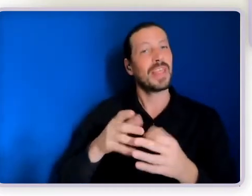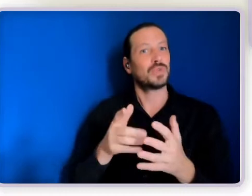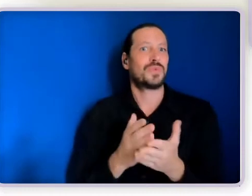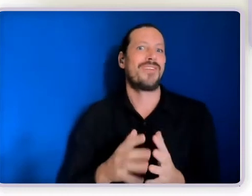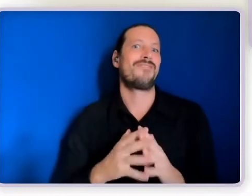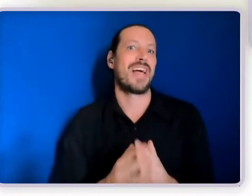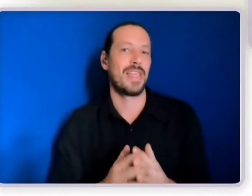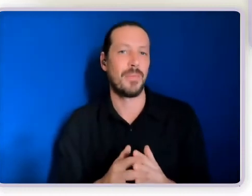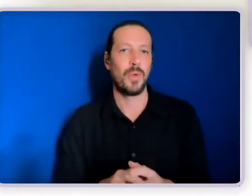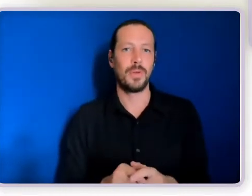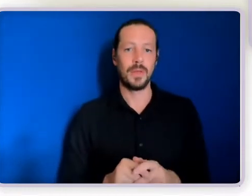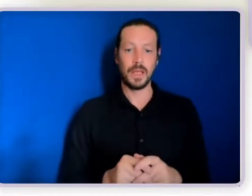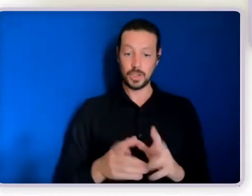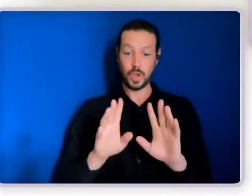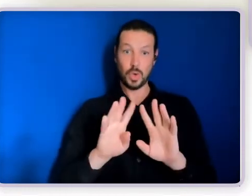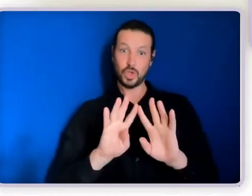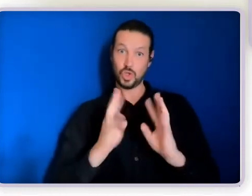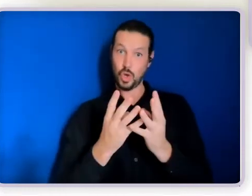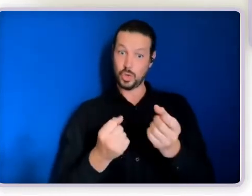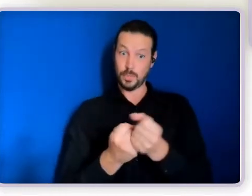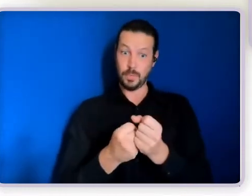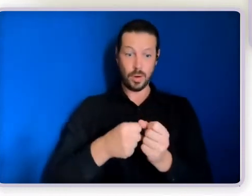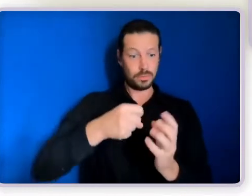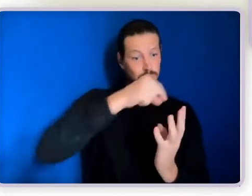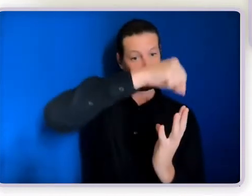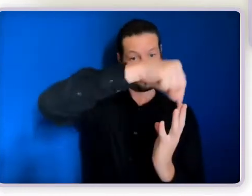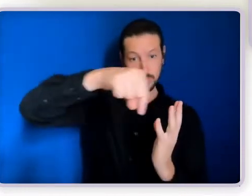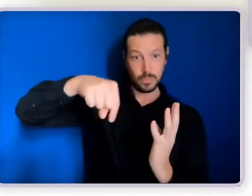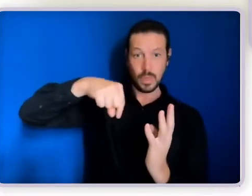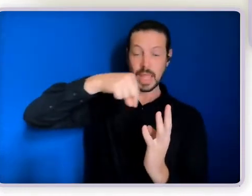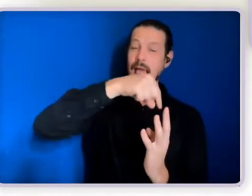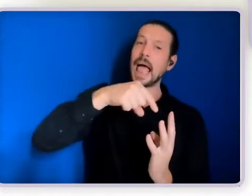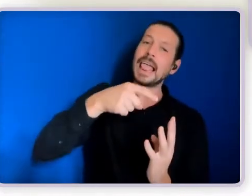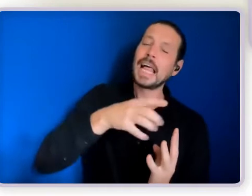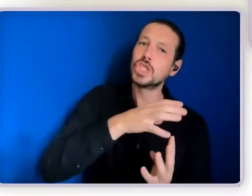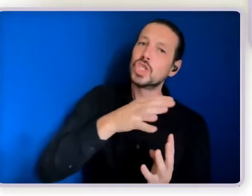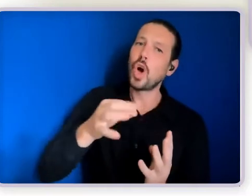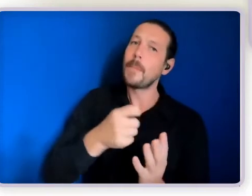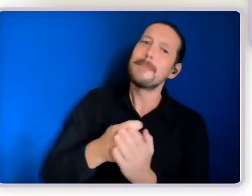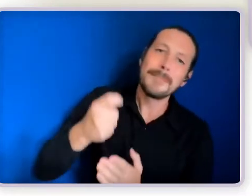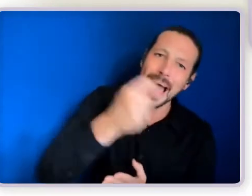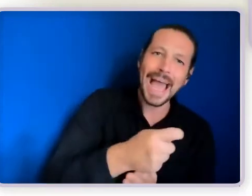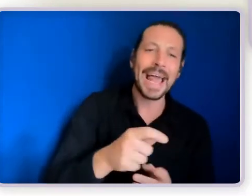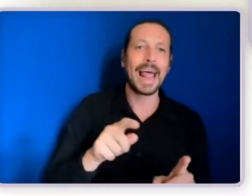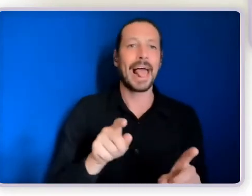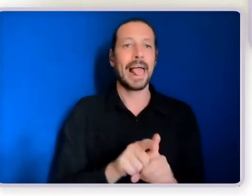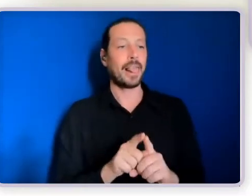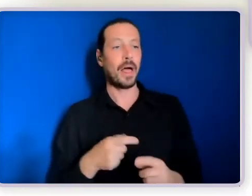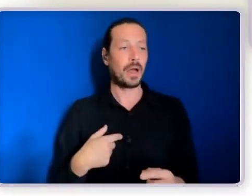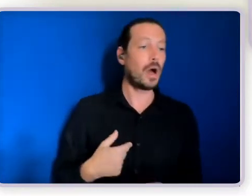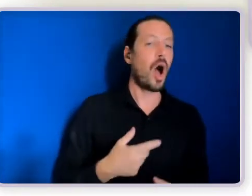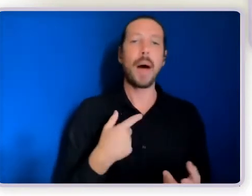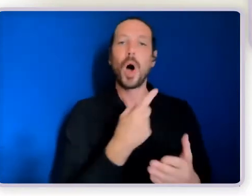entirely, generally, of people who are not paid in somebody's life. So the power of freely given